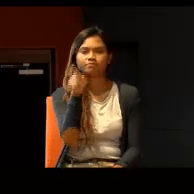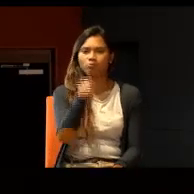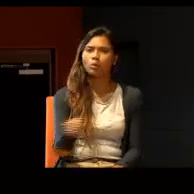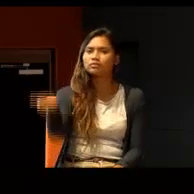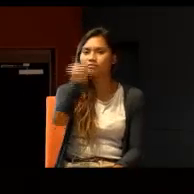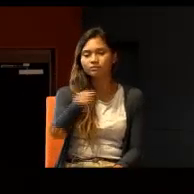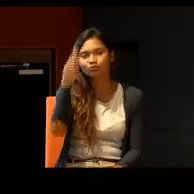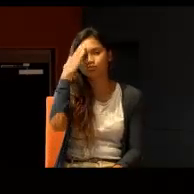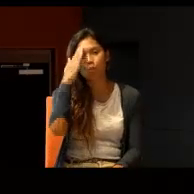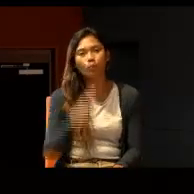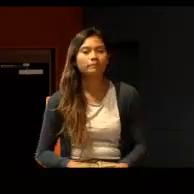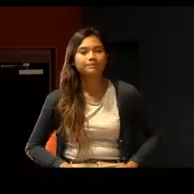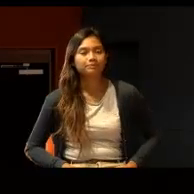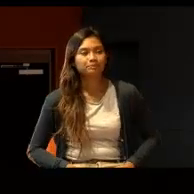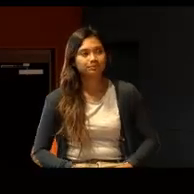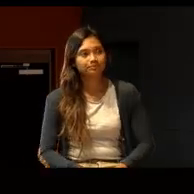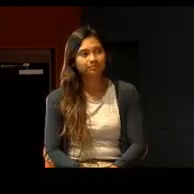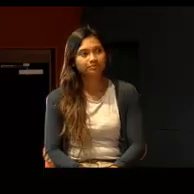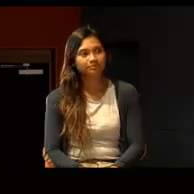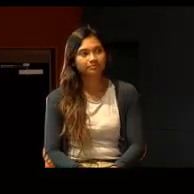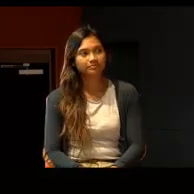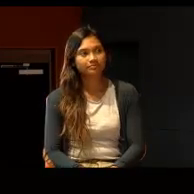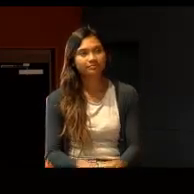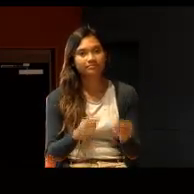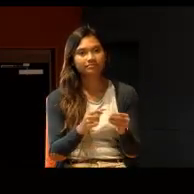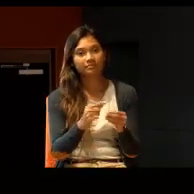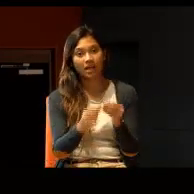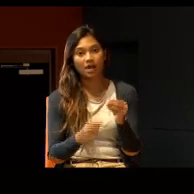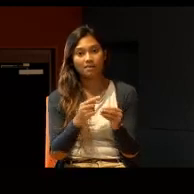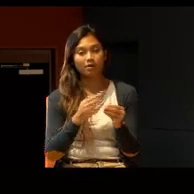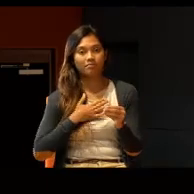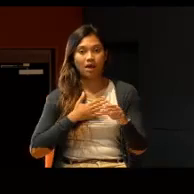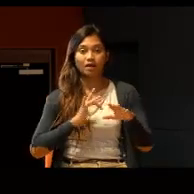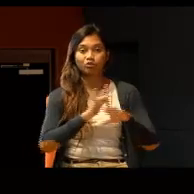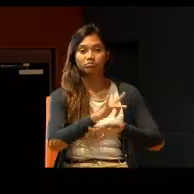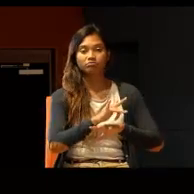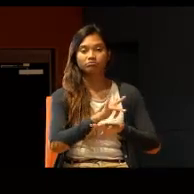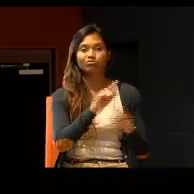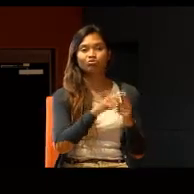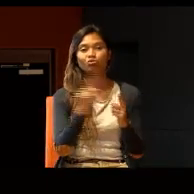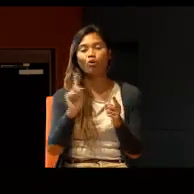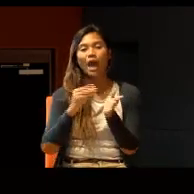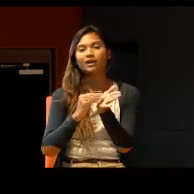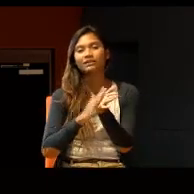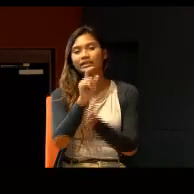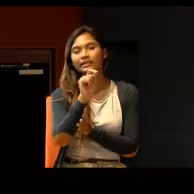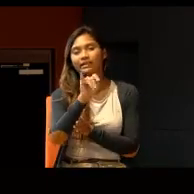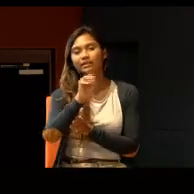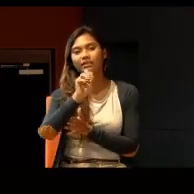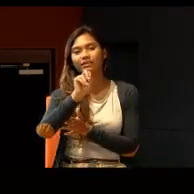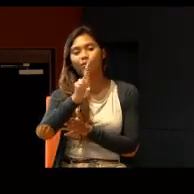about my trip to Timor, from the publicity materials.